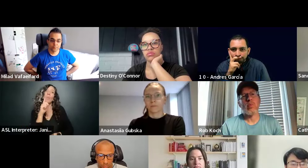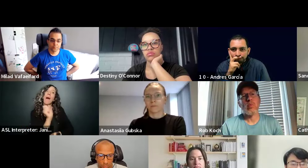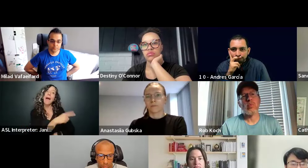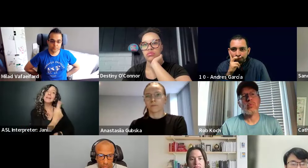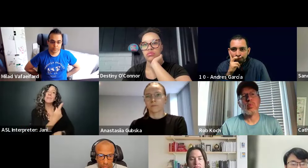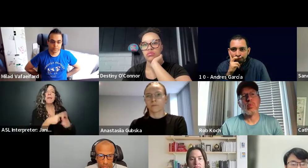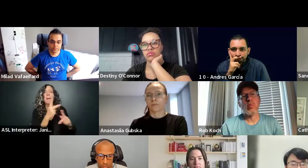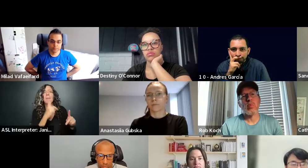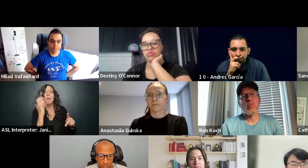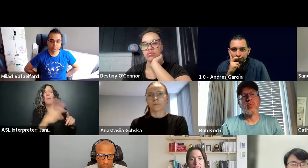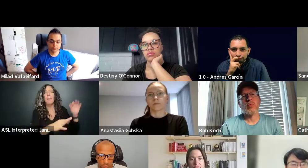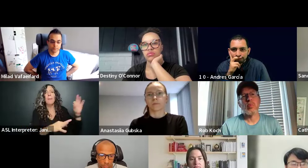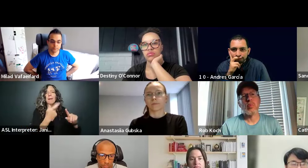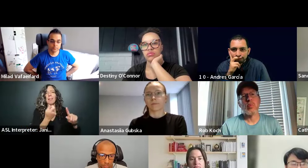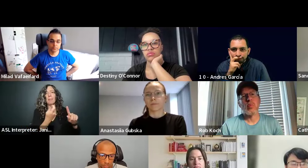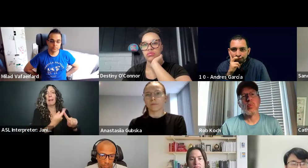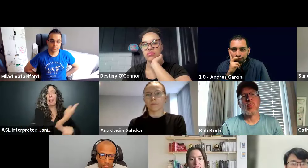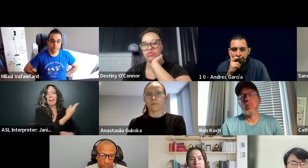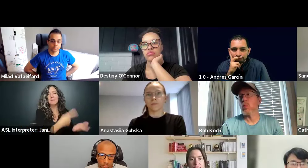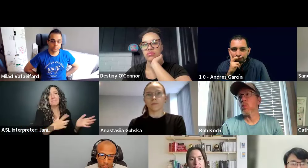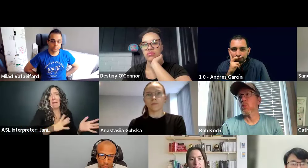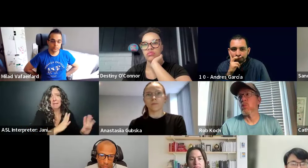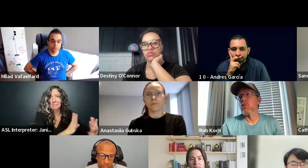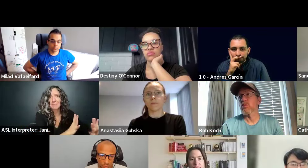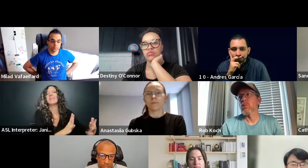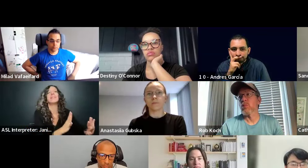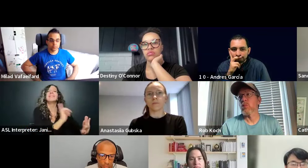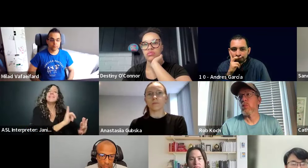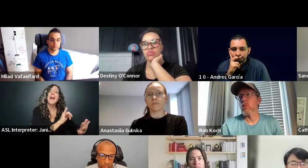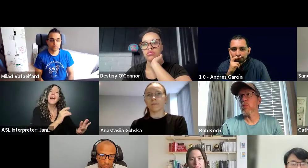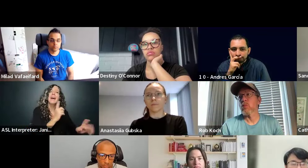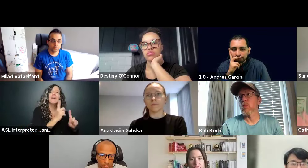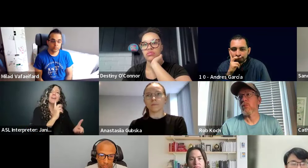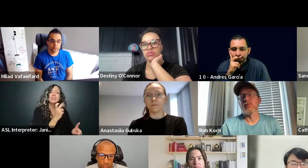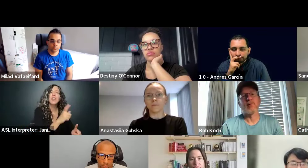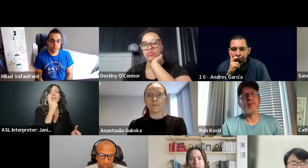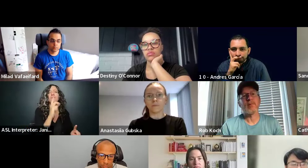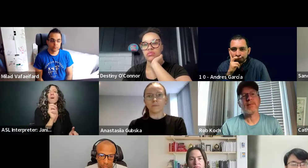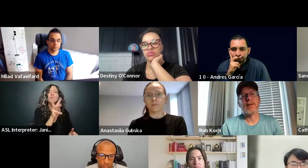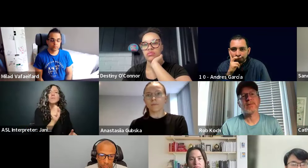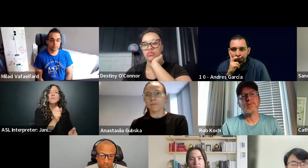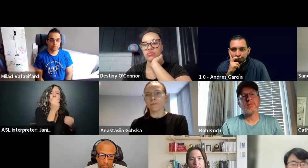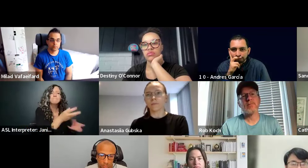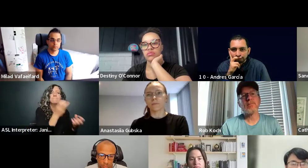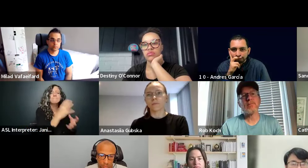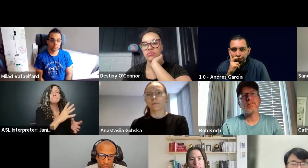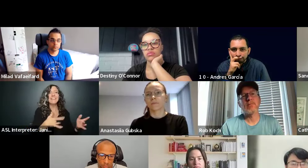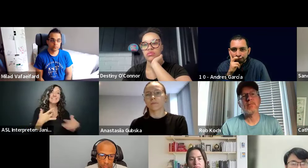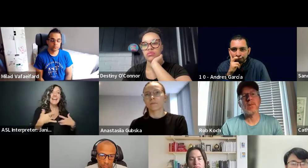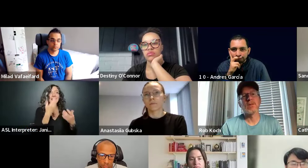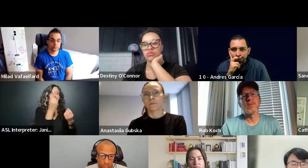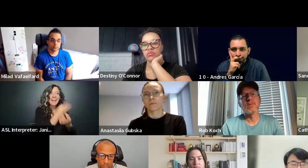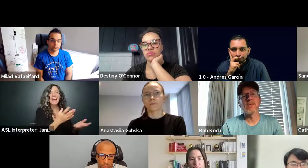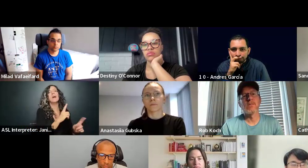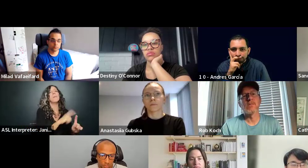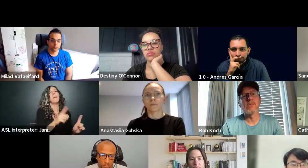which is fine. So our channel is more for, you know, like, news and excitement and things like that. But we need something to